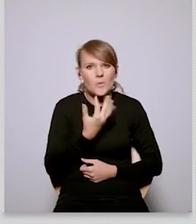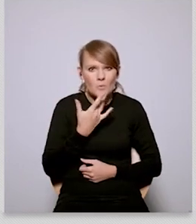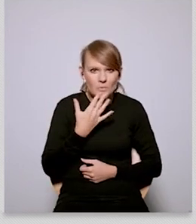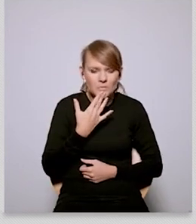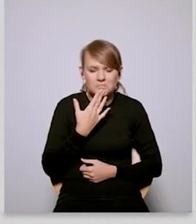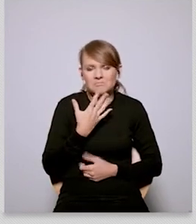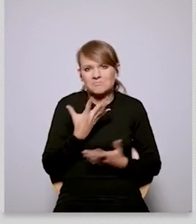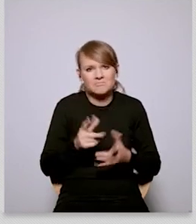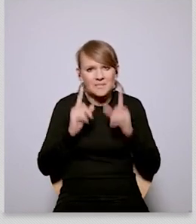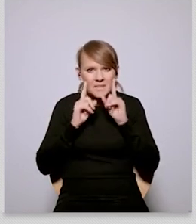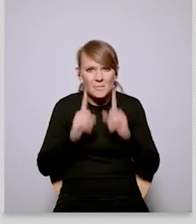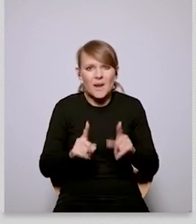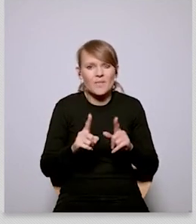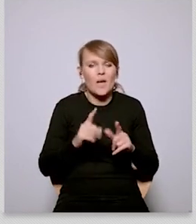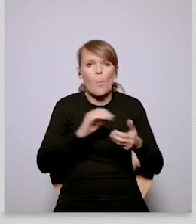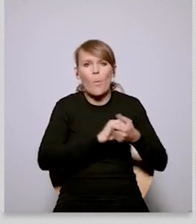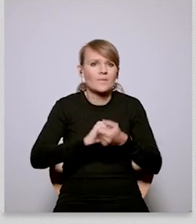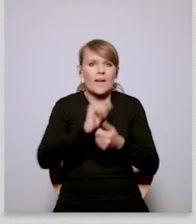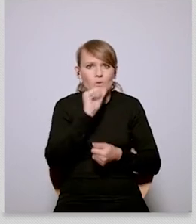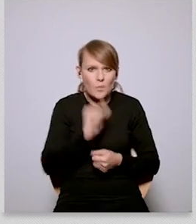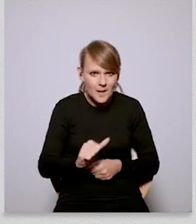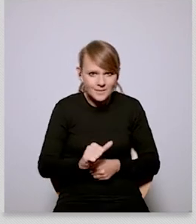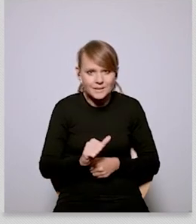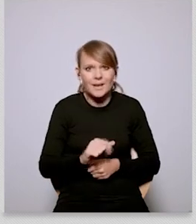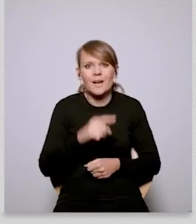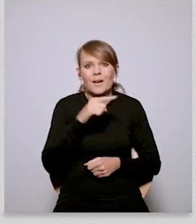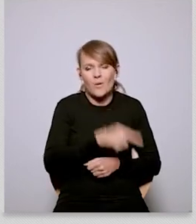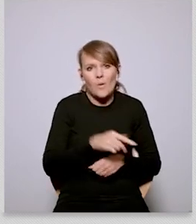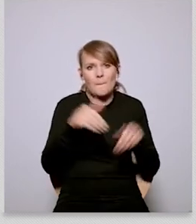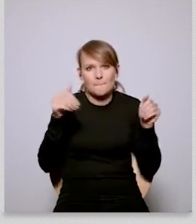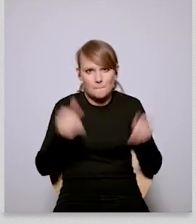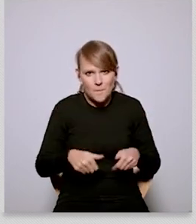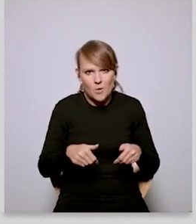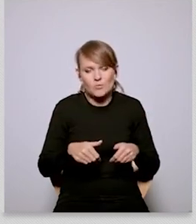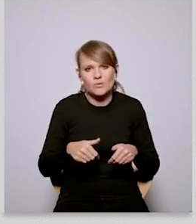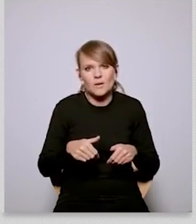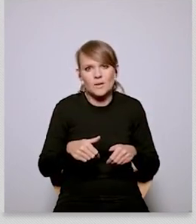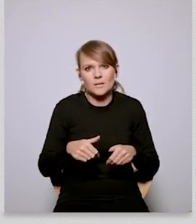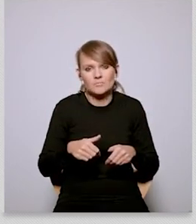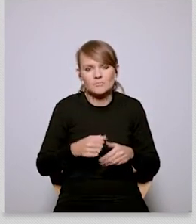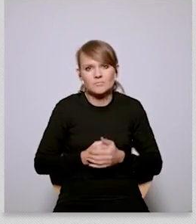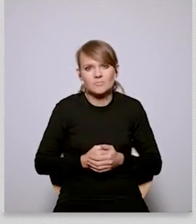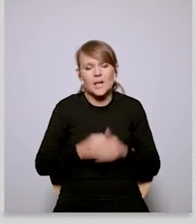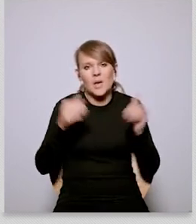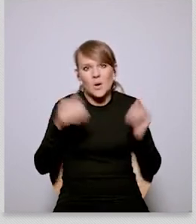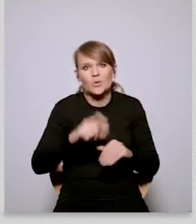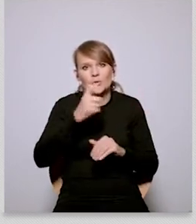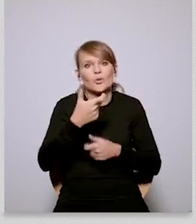talked about it that the european union